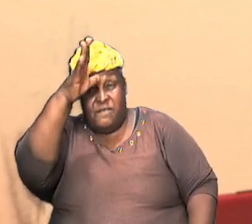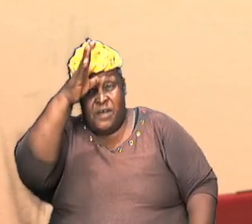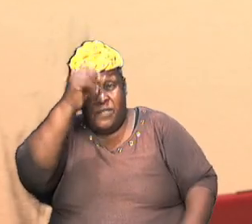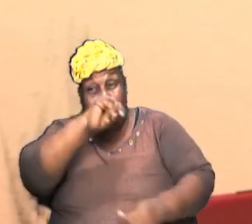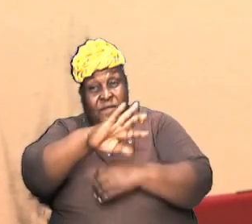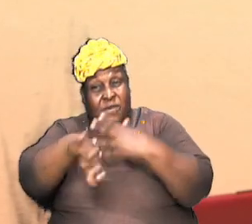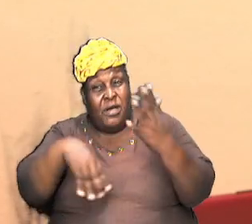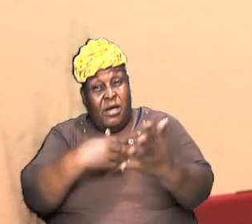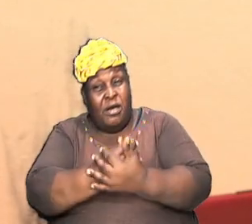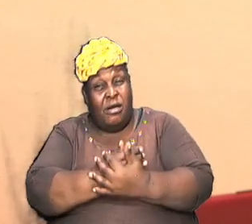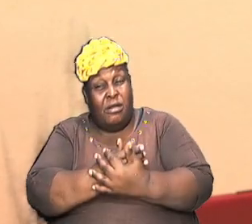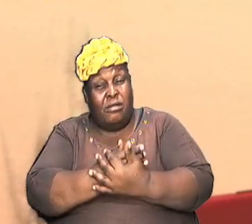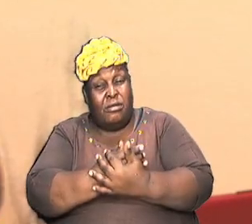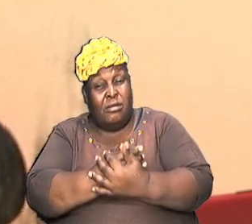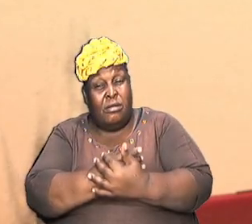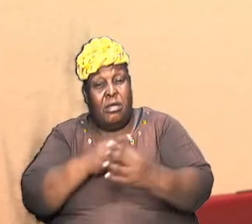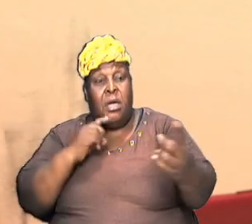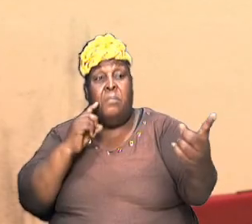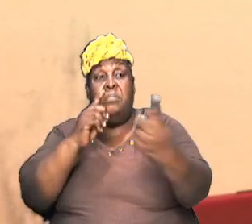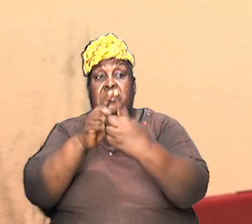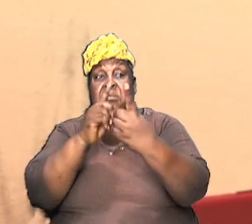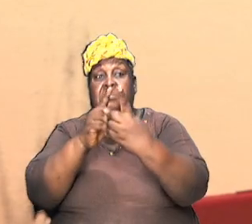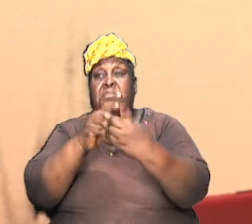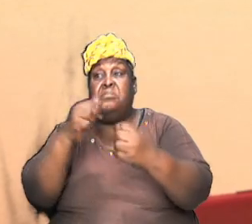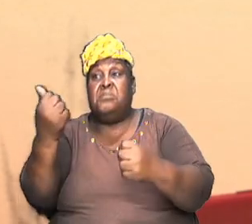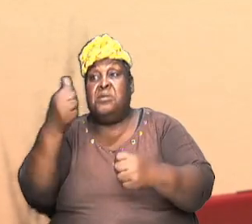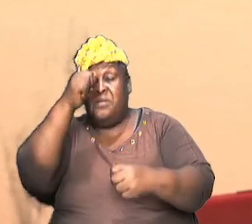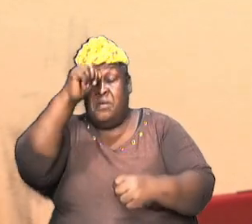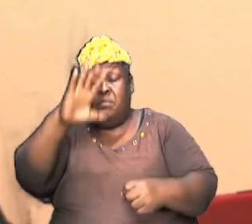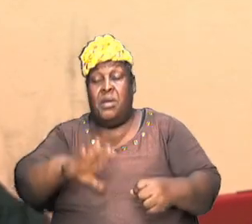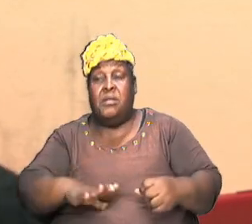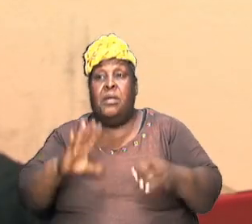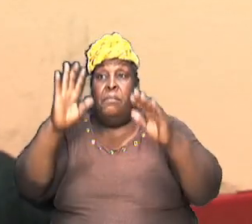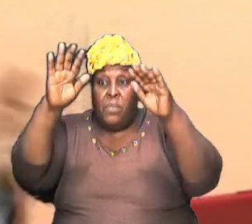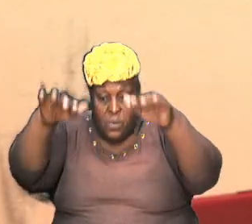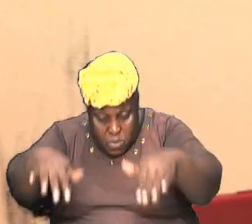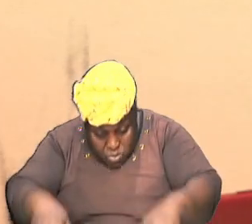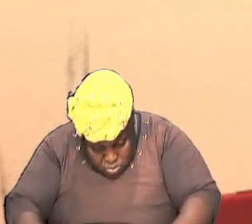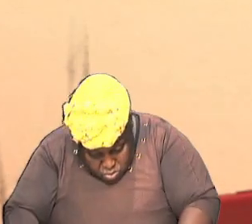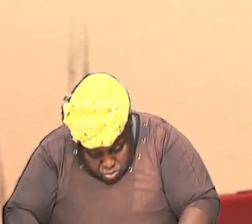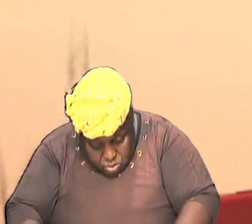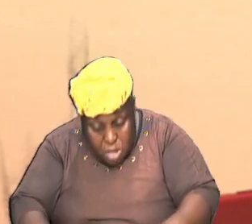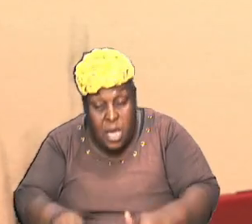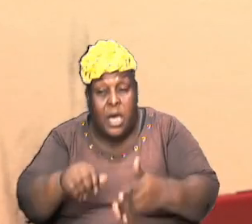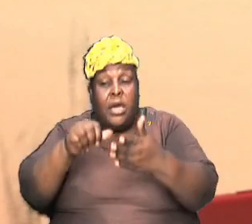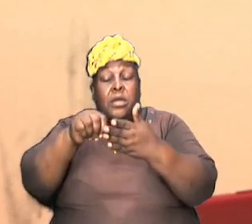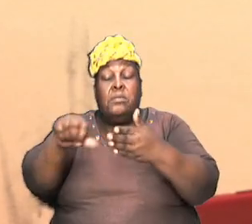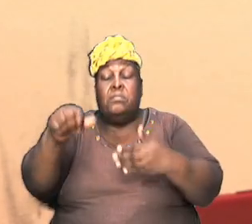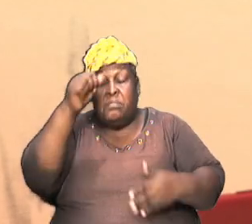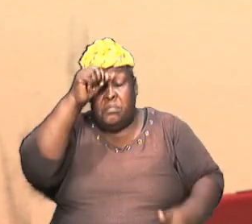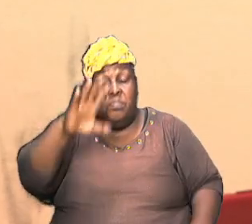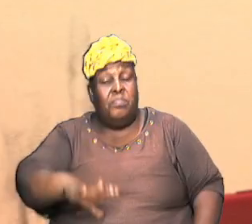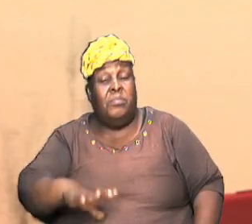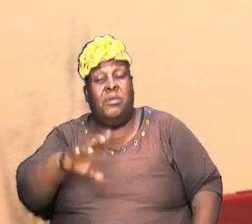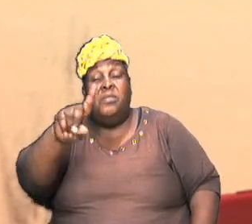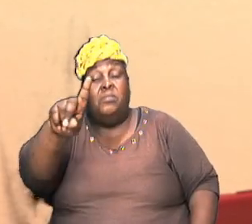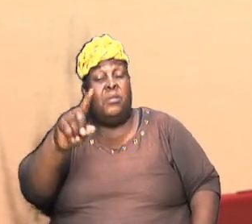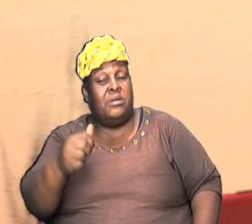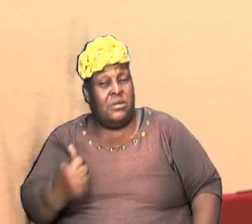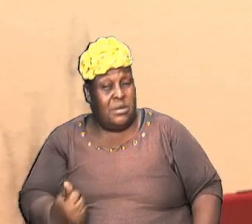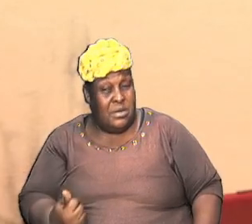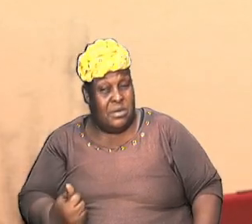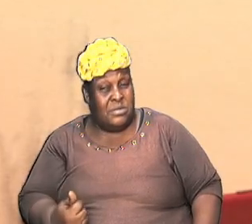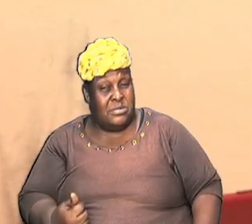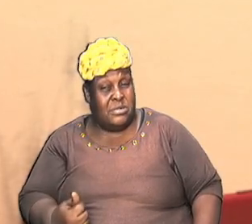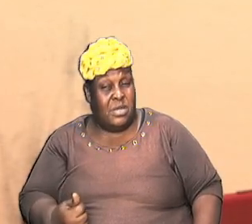mankind meet up on another man let him drop on his knee and bow before him and pay the man tithes and